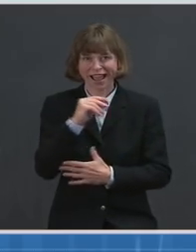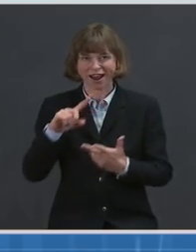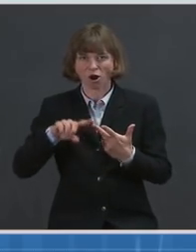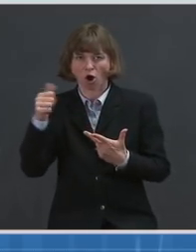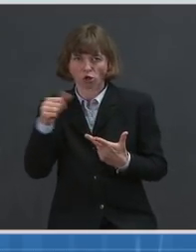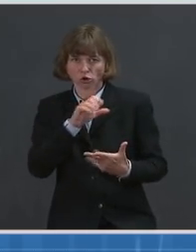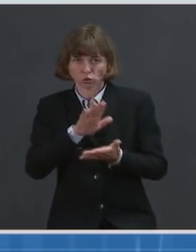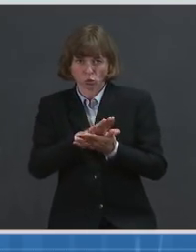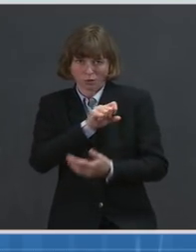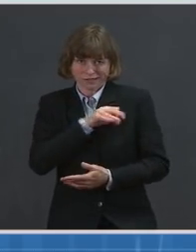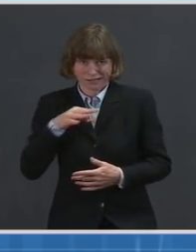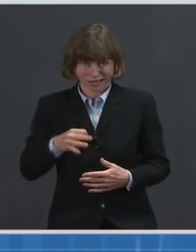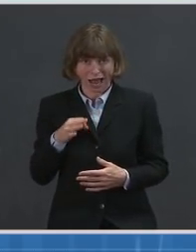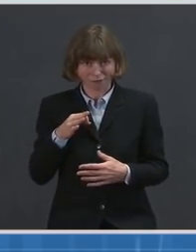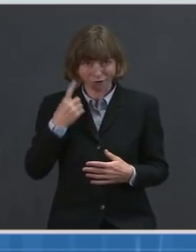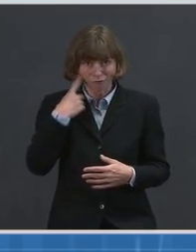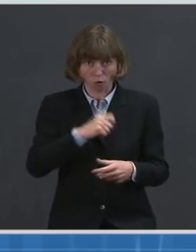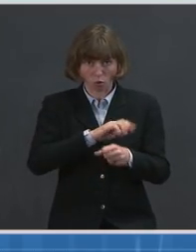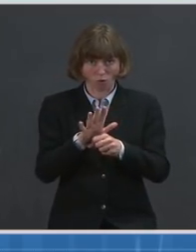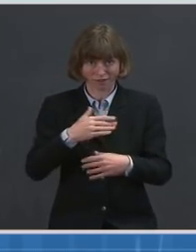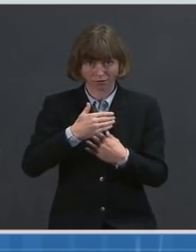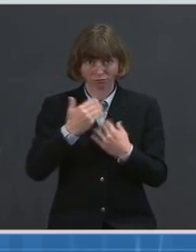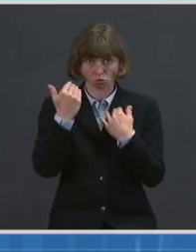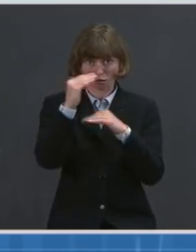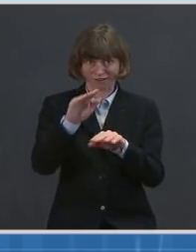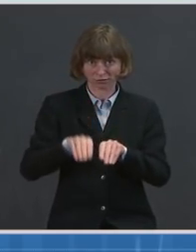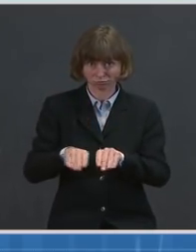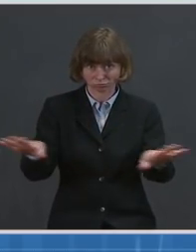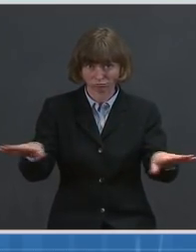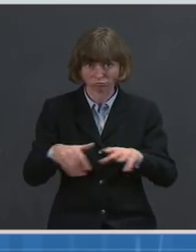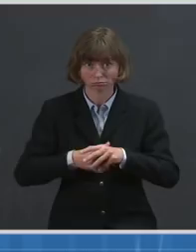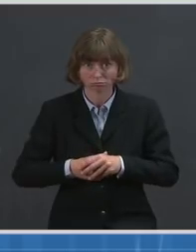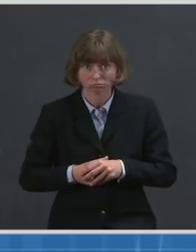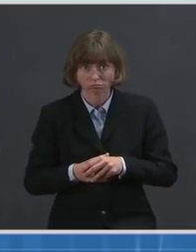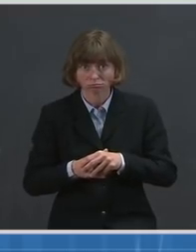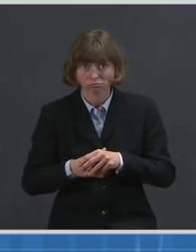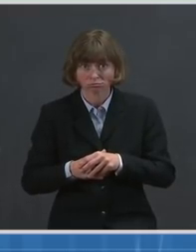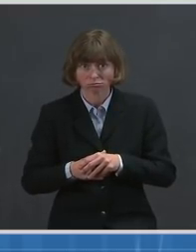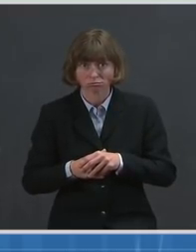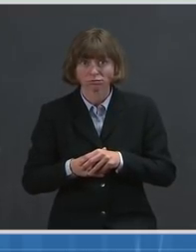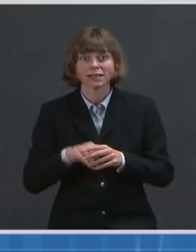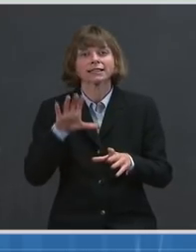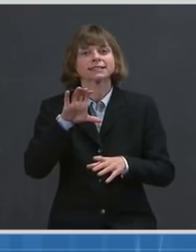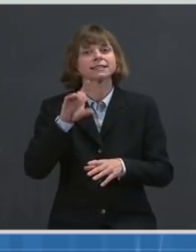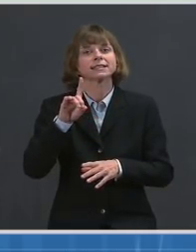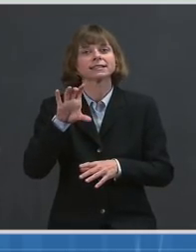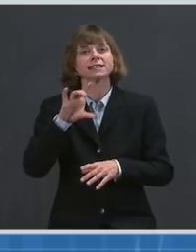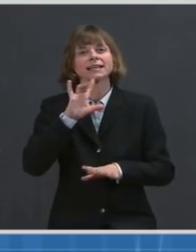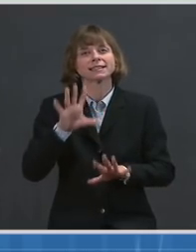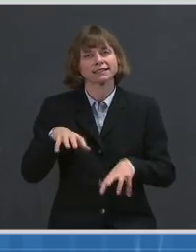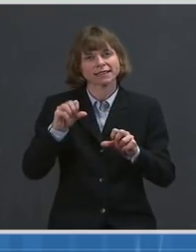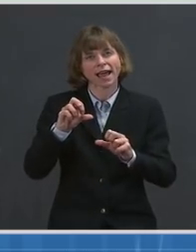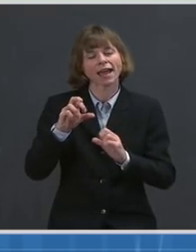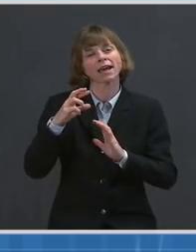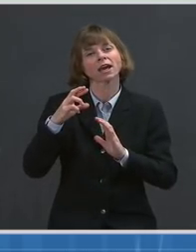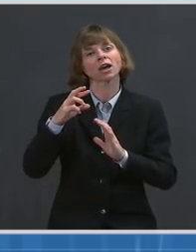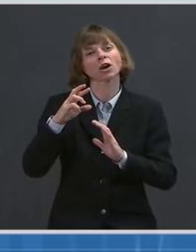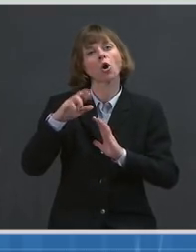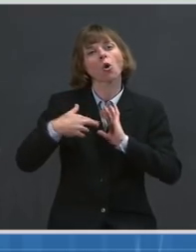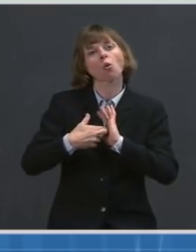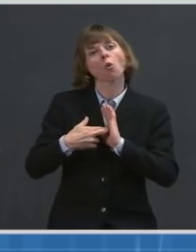March. CDC is taking a leading role in helping to achieve the President's goal through our Federal Retail Pharmacy Program.